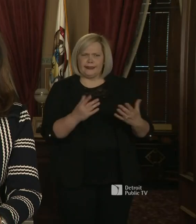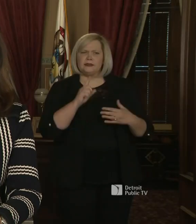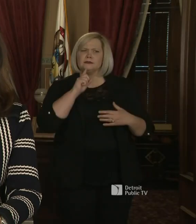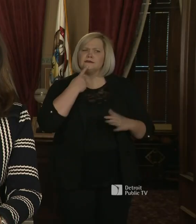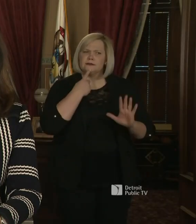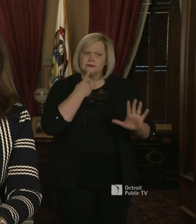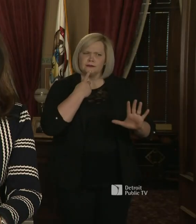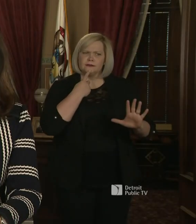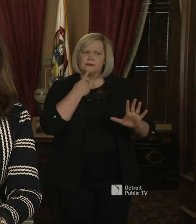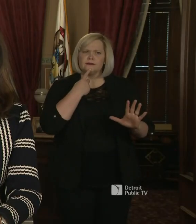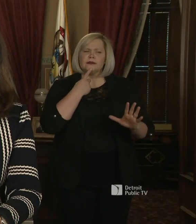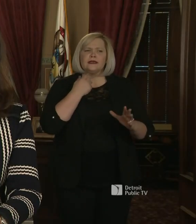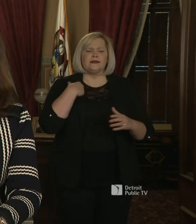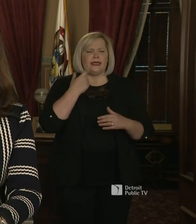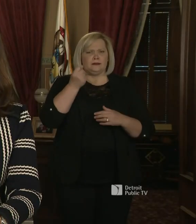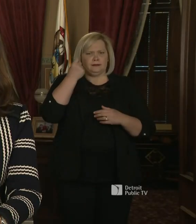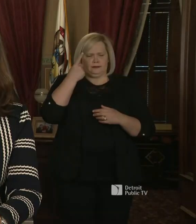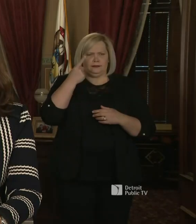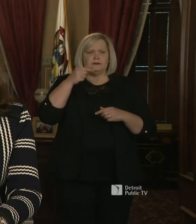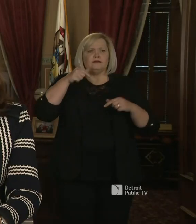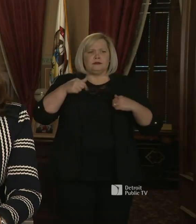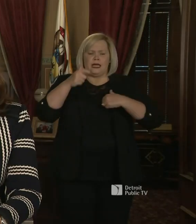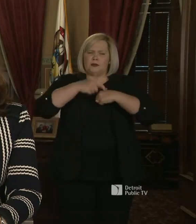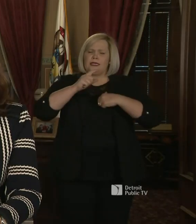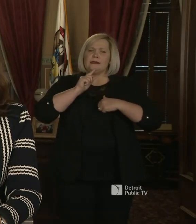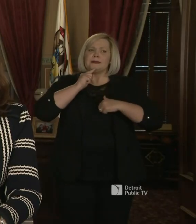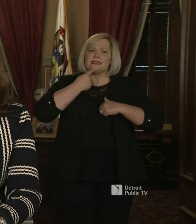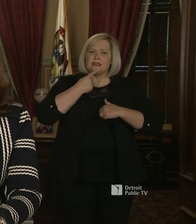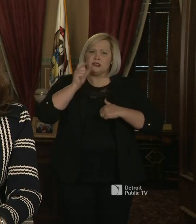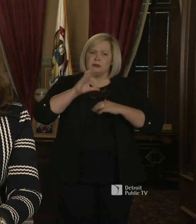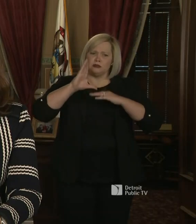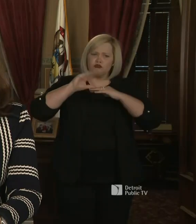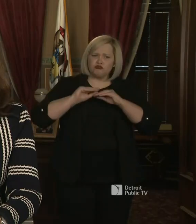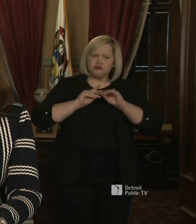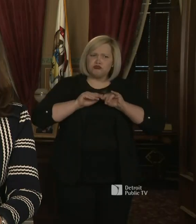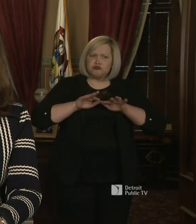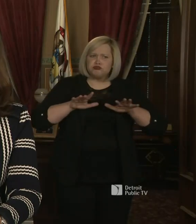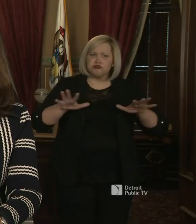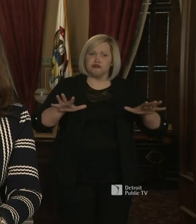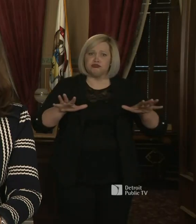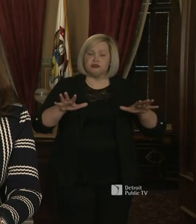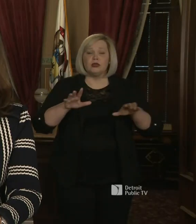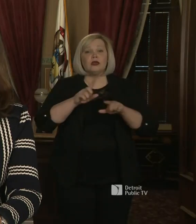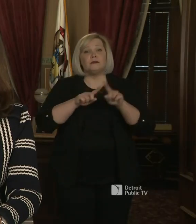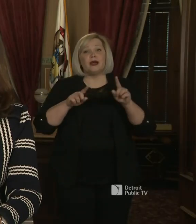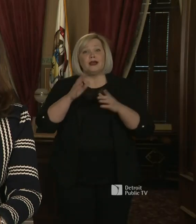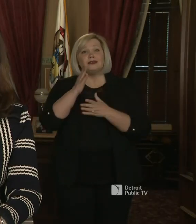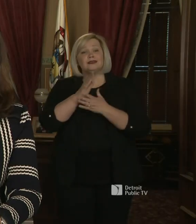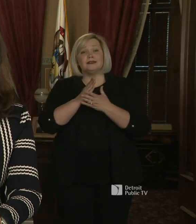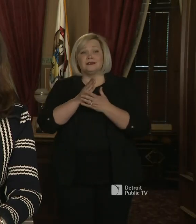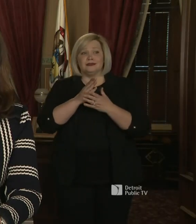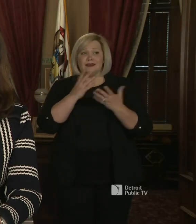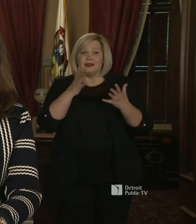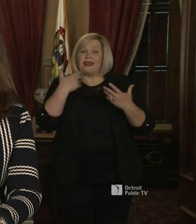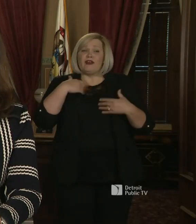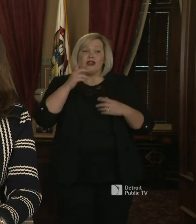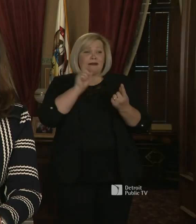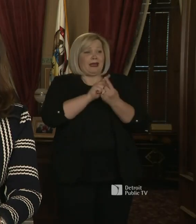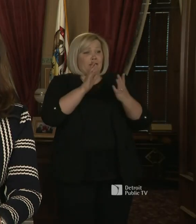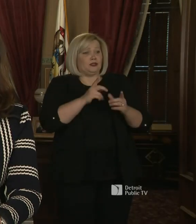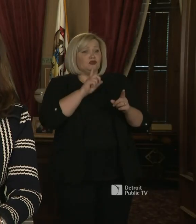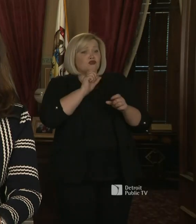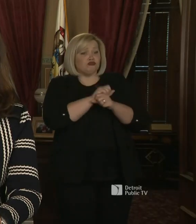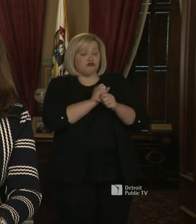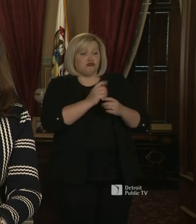educated about how serious this threat is or they know someone who's already succumbed to to COVID-19 and they're taking it